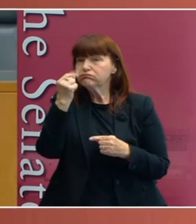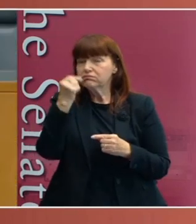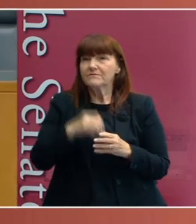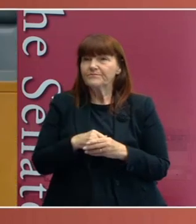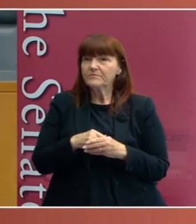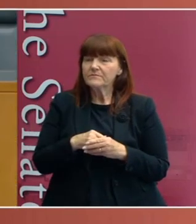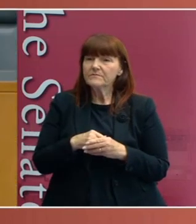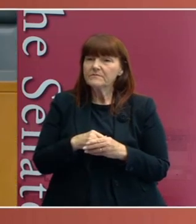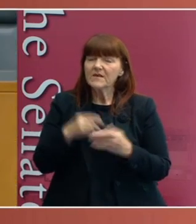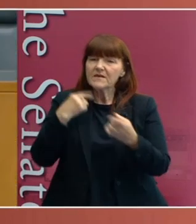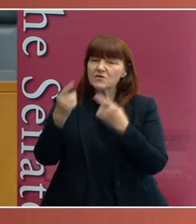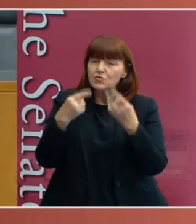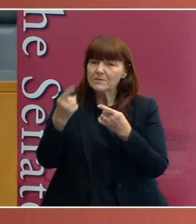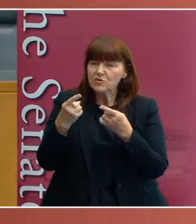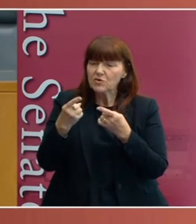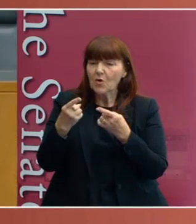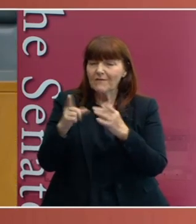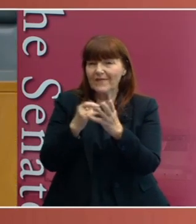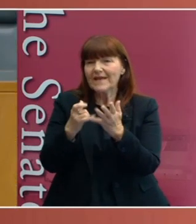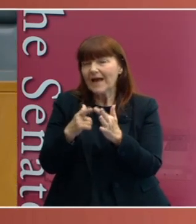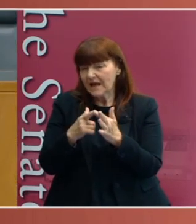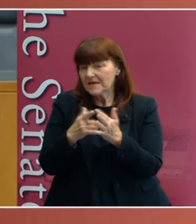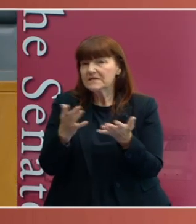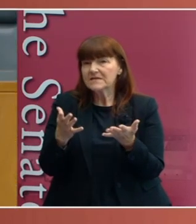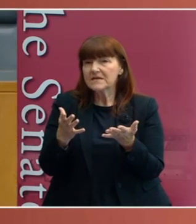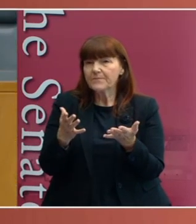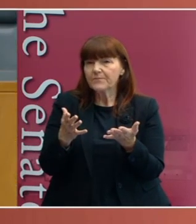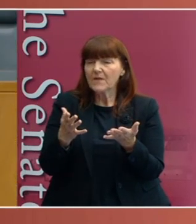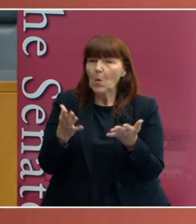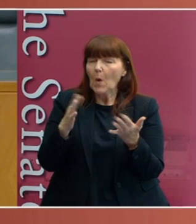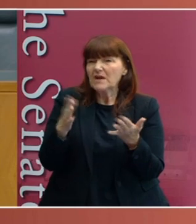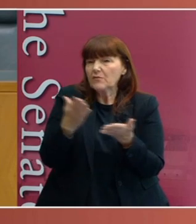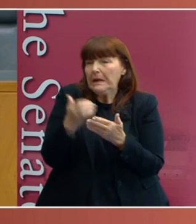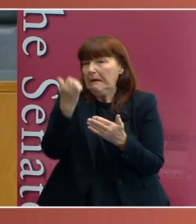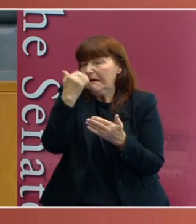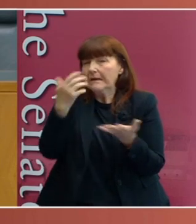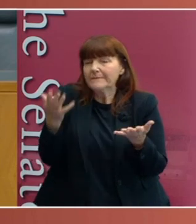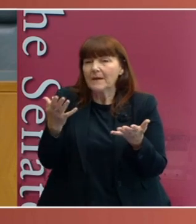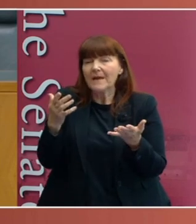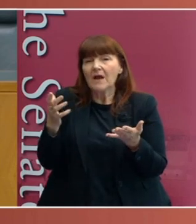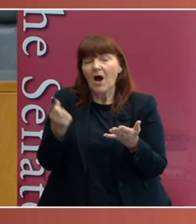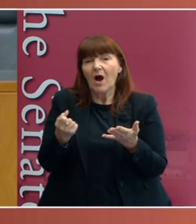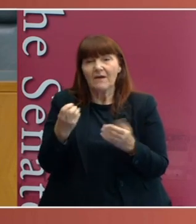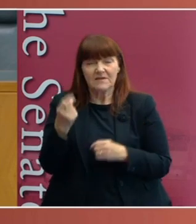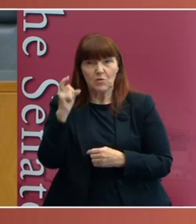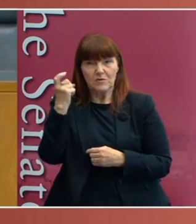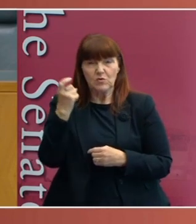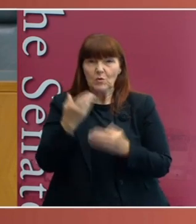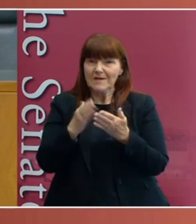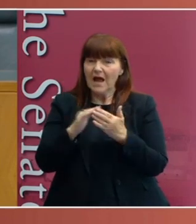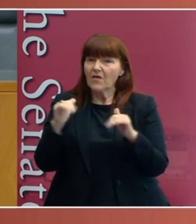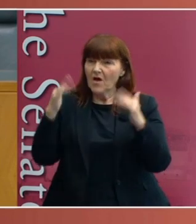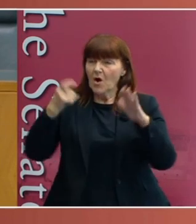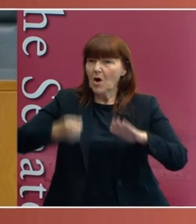description I gave of the case was fairly innocuous here, I have some concerns with the way the High Court